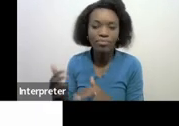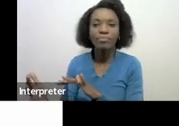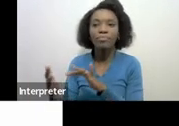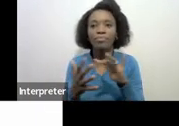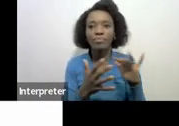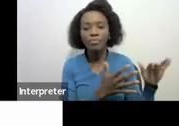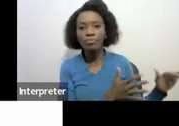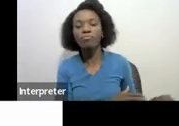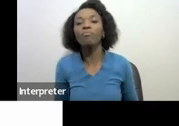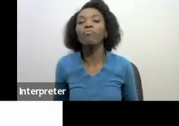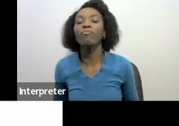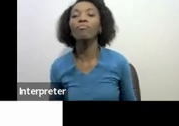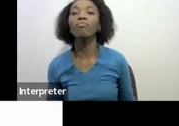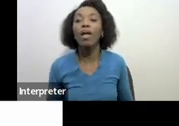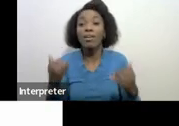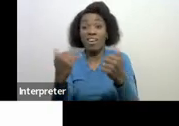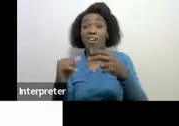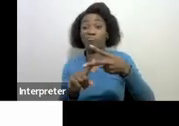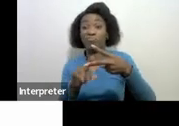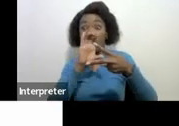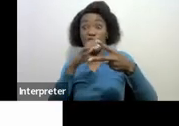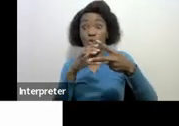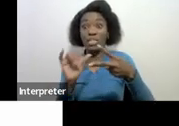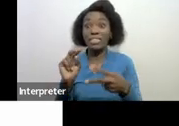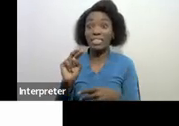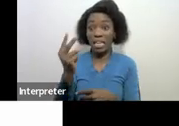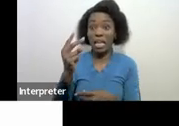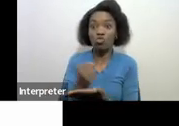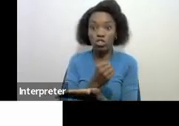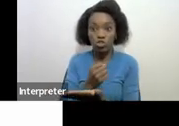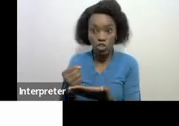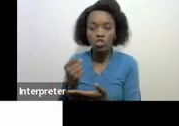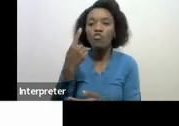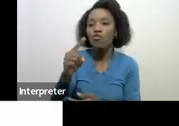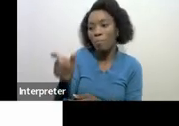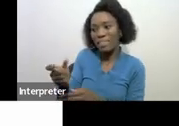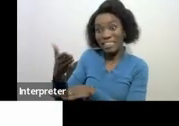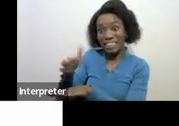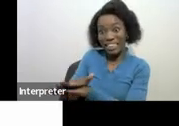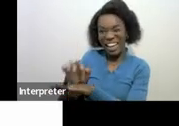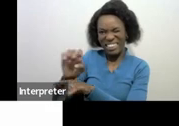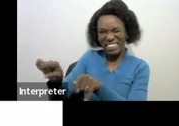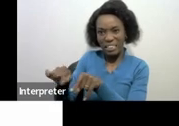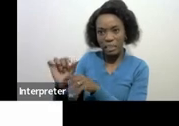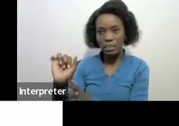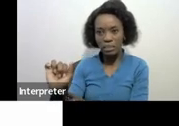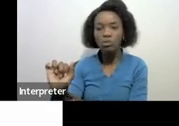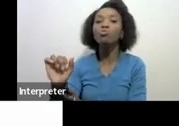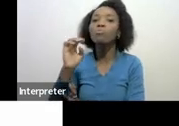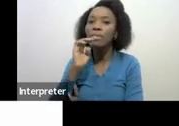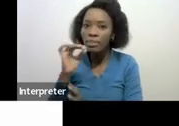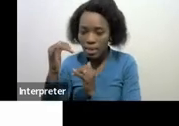if we look at the second registration then for the deceased state a second tax reference number becomes applicable